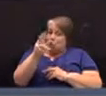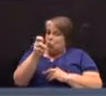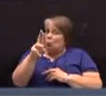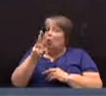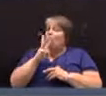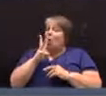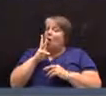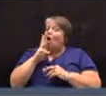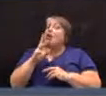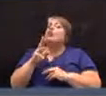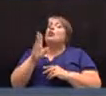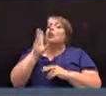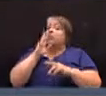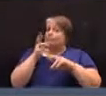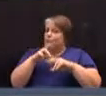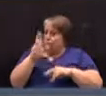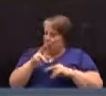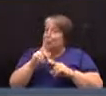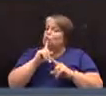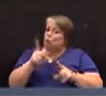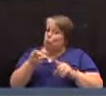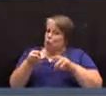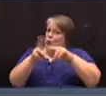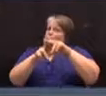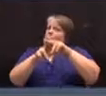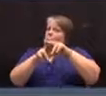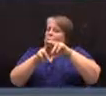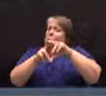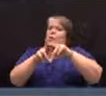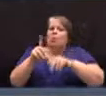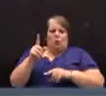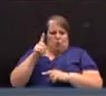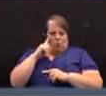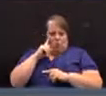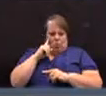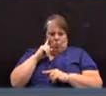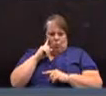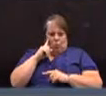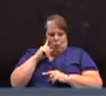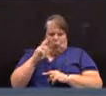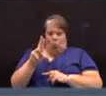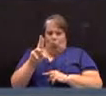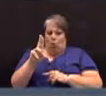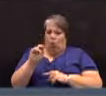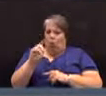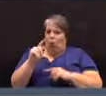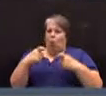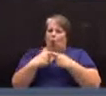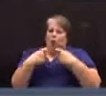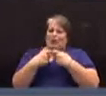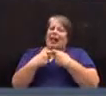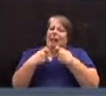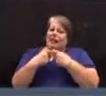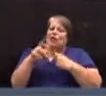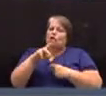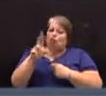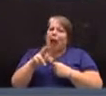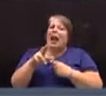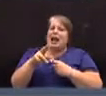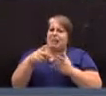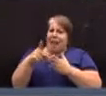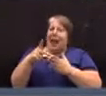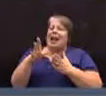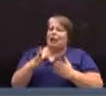there was ordinance passed for utility rates for rate payers, which are different than property taxpayers.